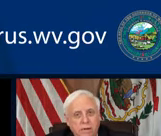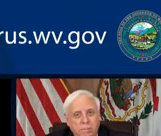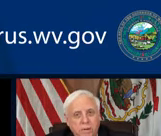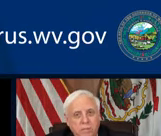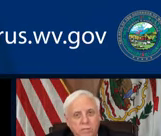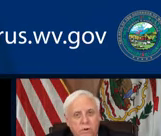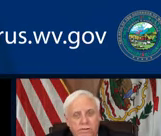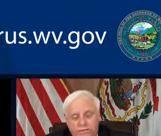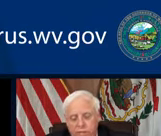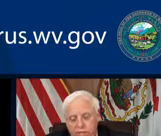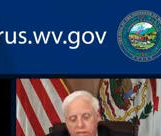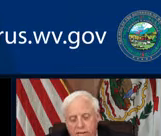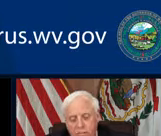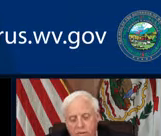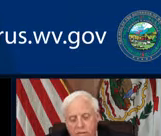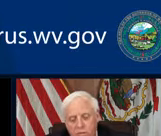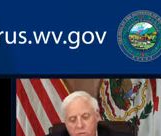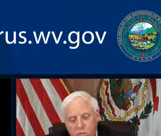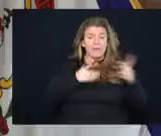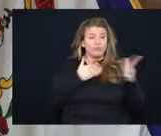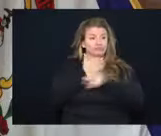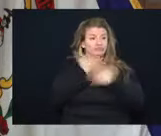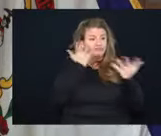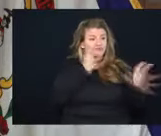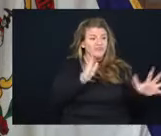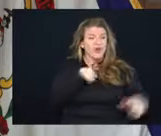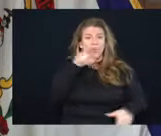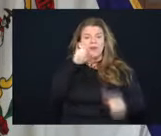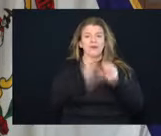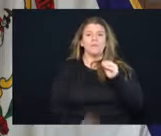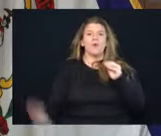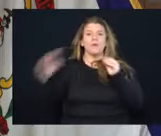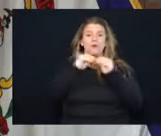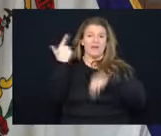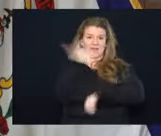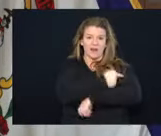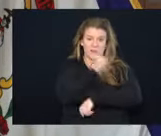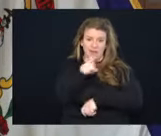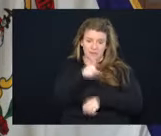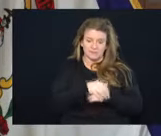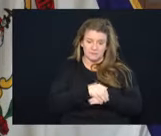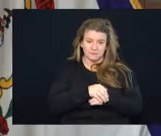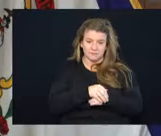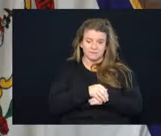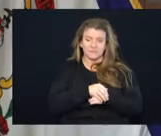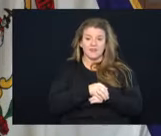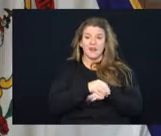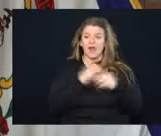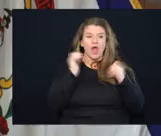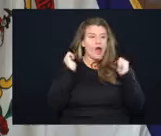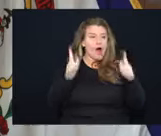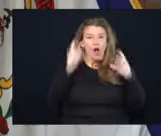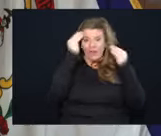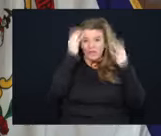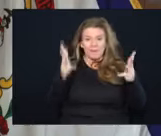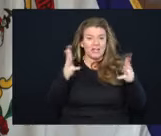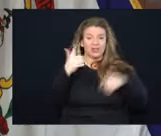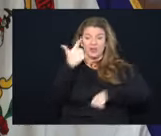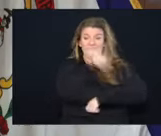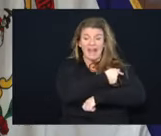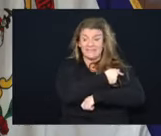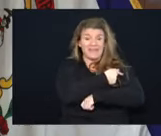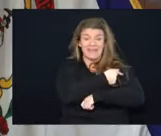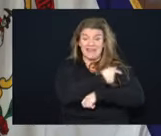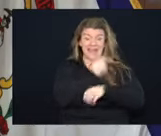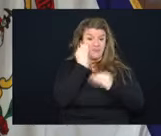get the young people across the finish line. We need more and more of them vaccinated. You know, all the information on the vaccine